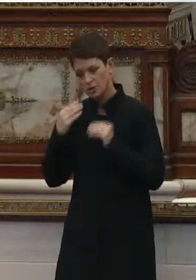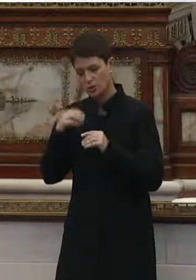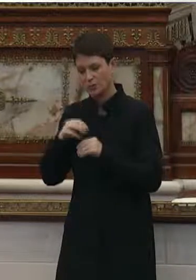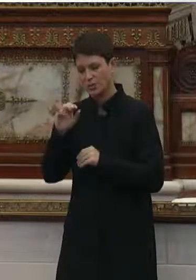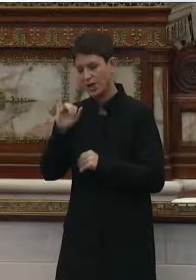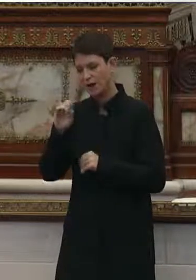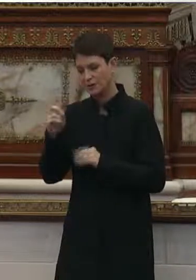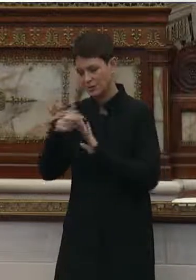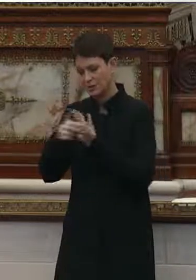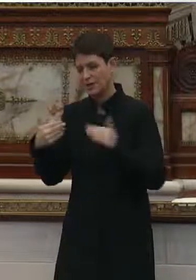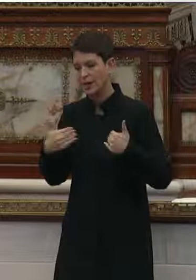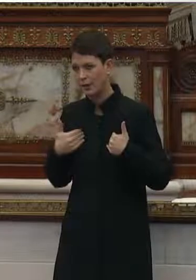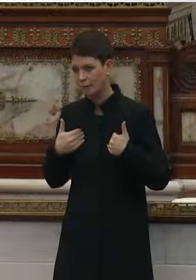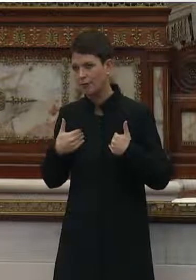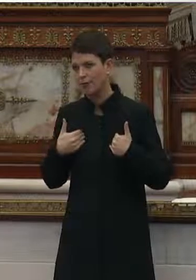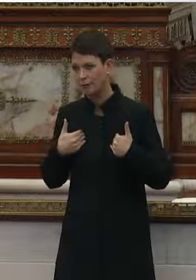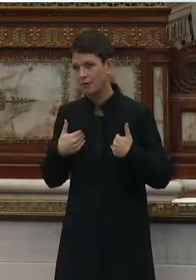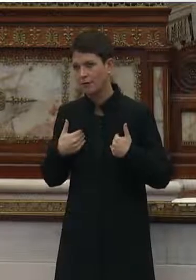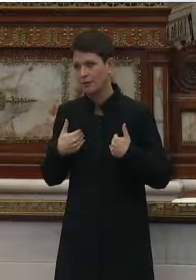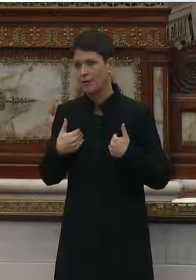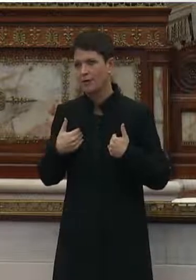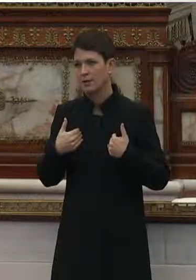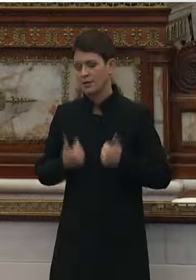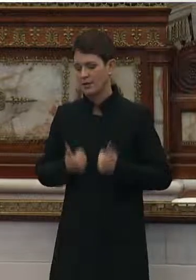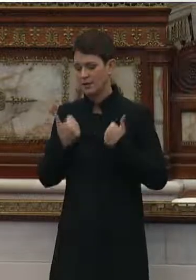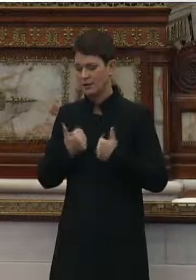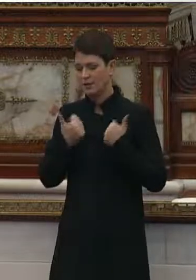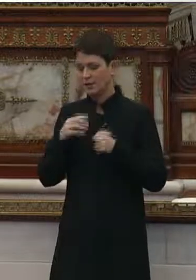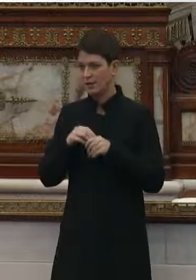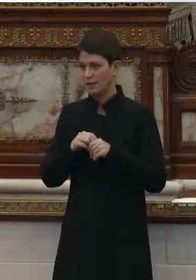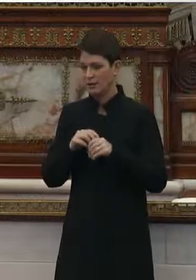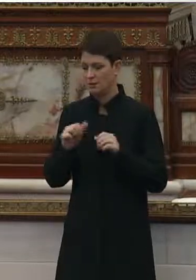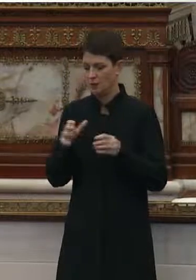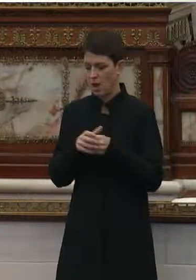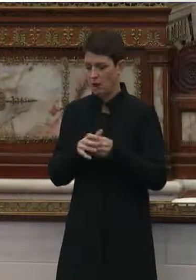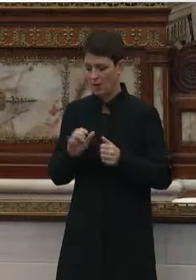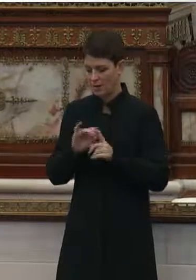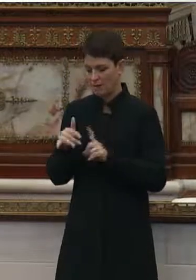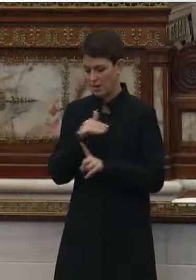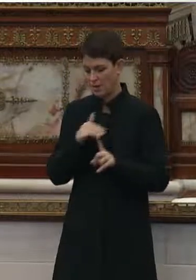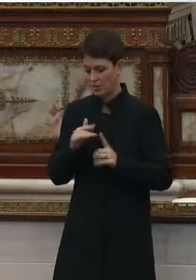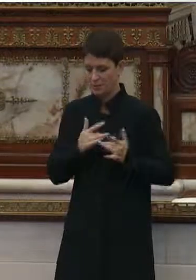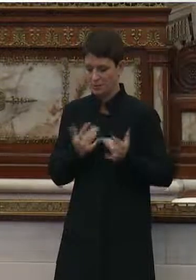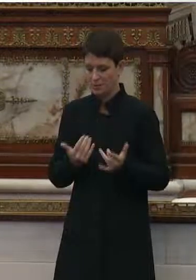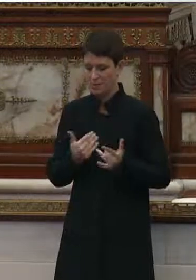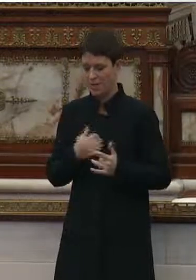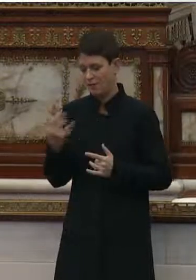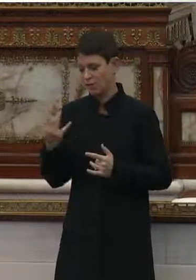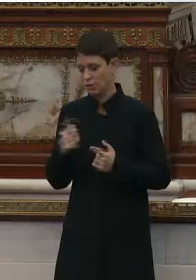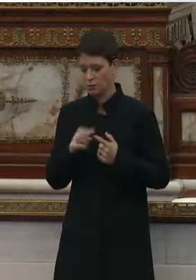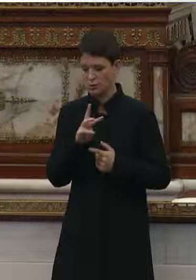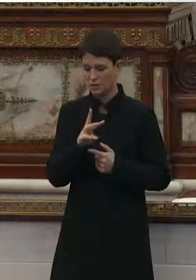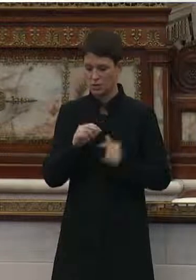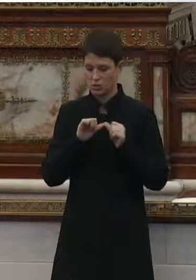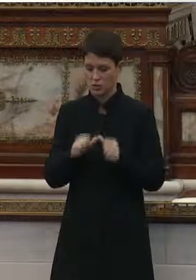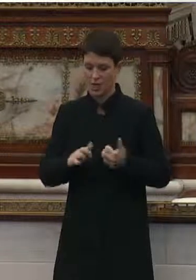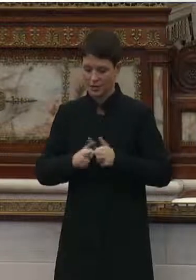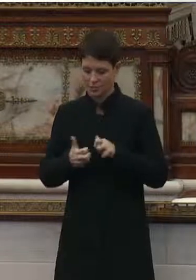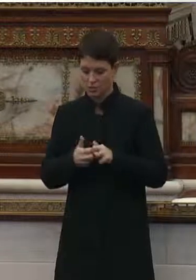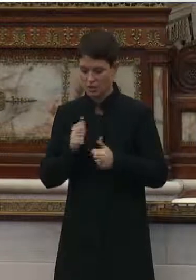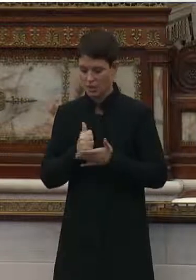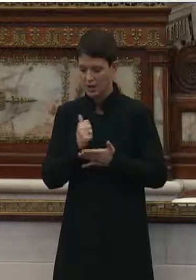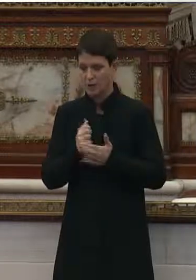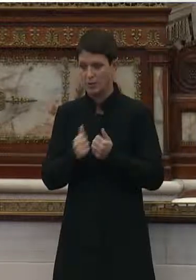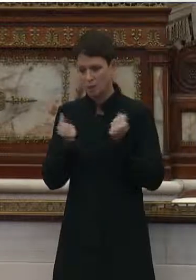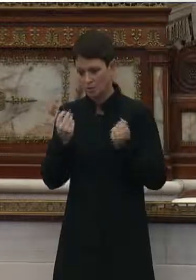intellectual and developmental disabilities, living in congregated settings, who typically have four to six chronic conditions and need assistance